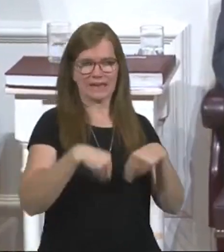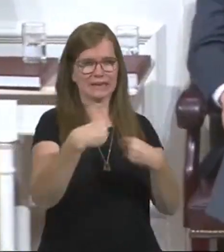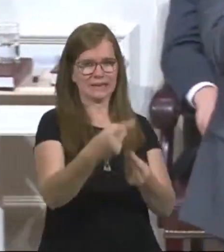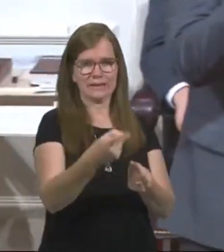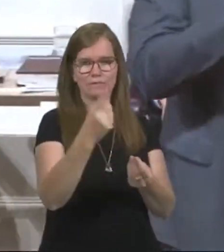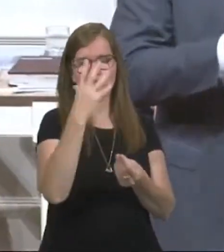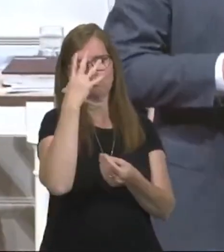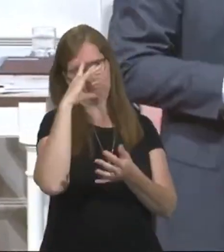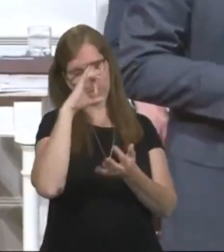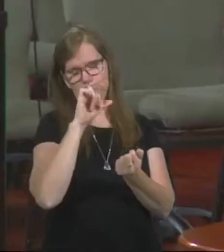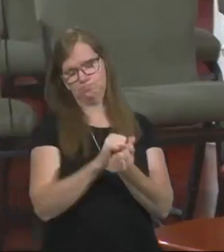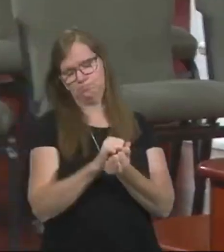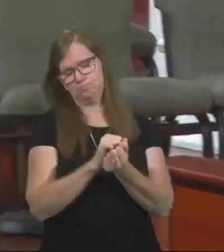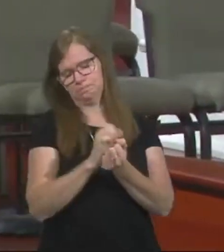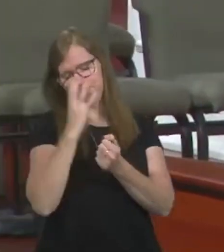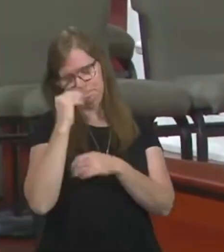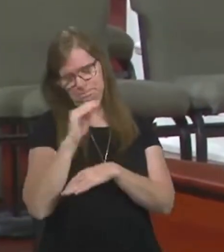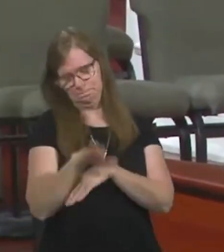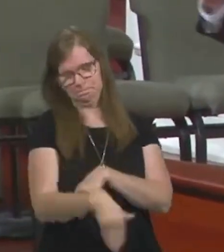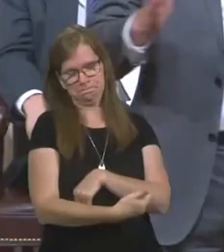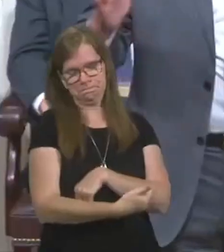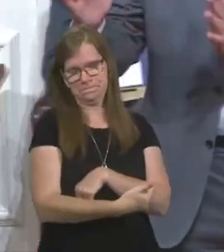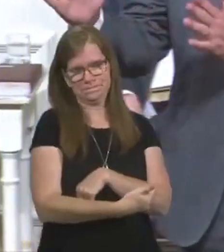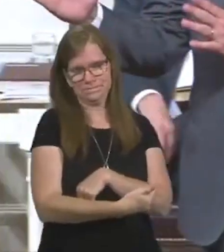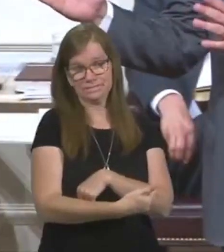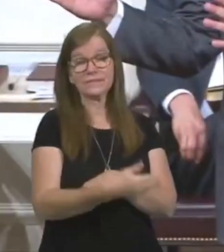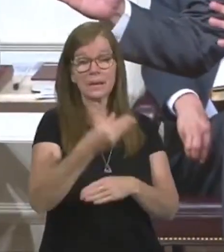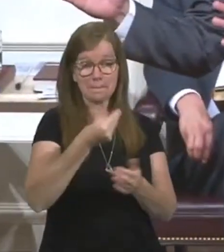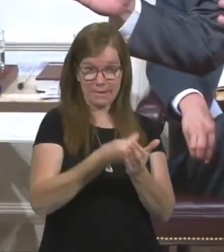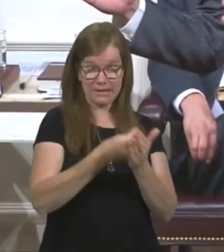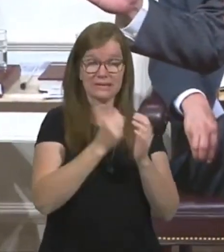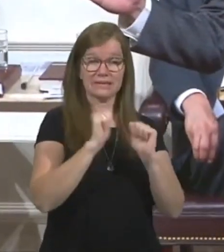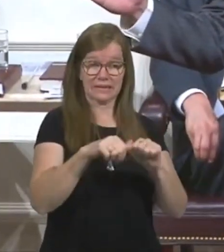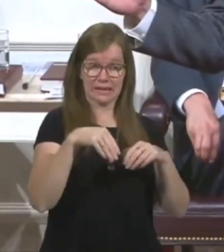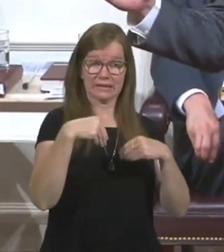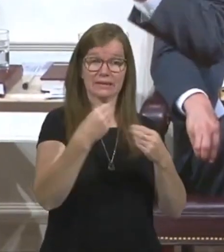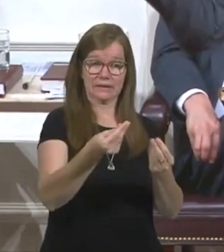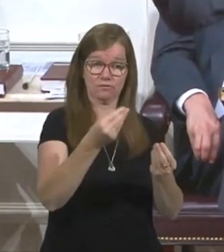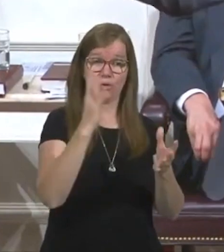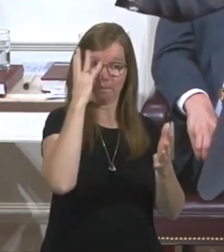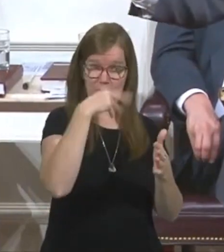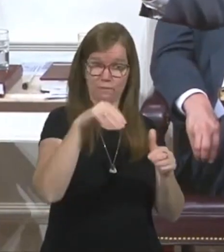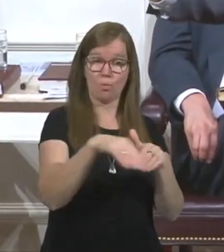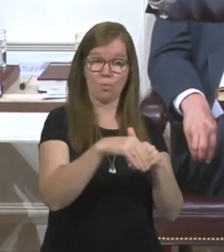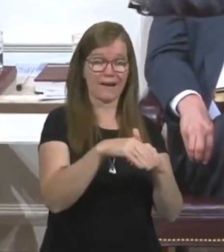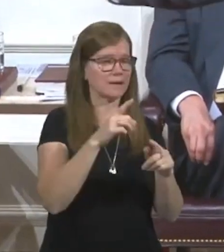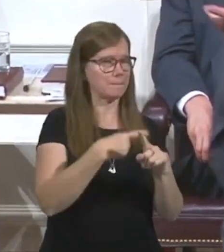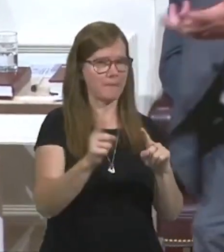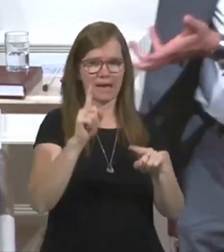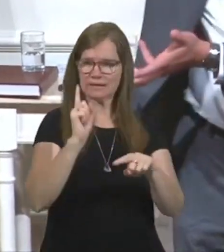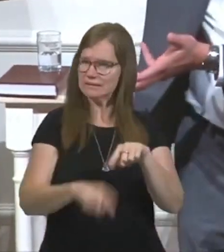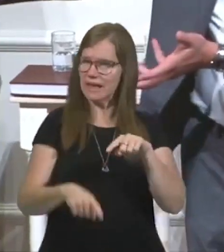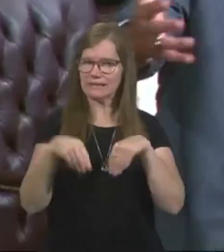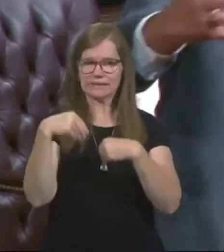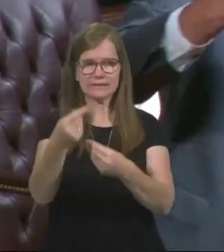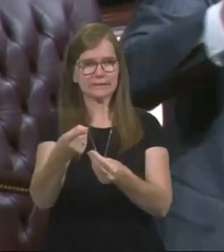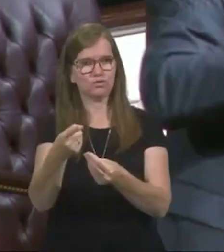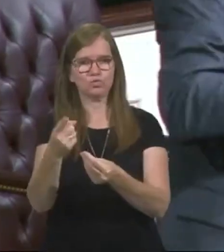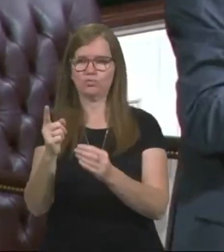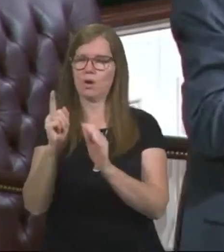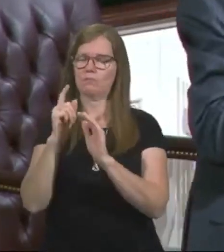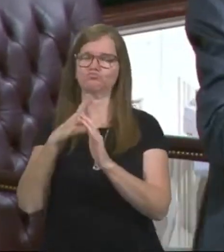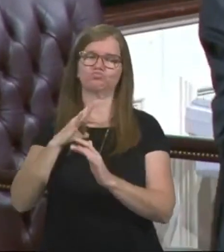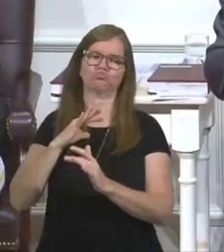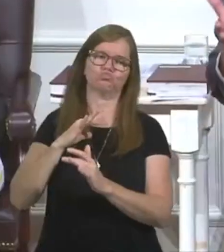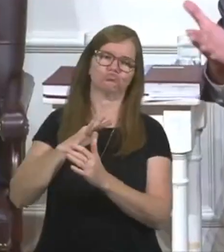Money can buy the most expensive wedding, but it can't give you a good marriage. Money can pay the insurance premium that brings your baby home